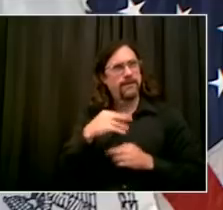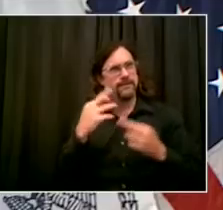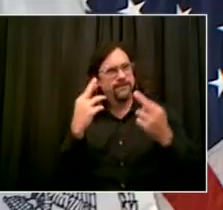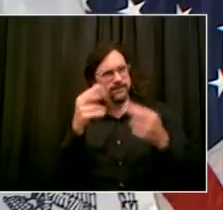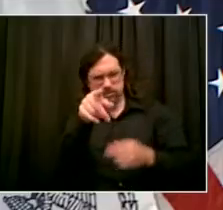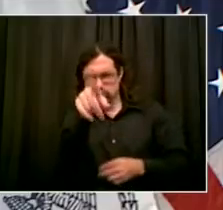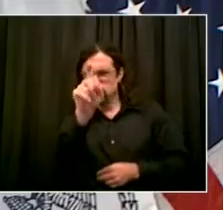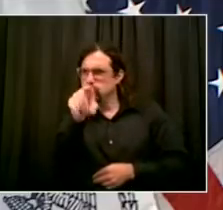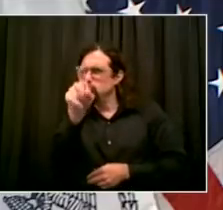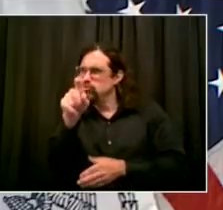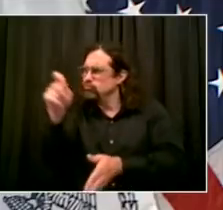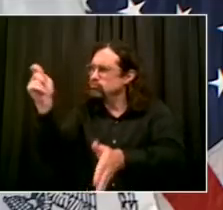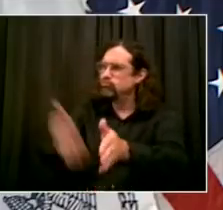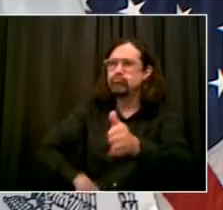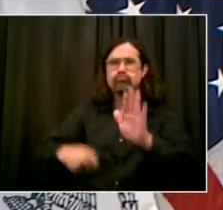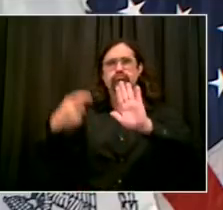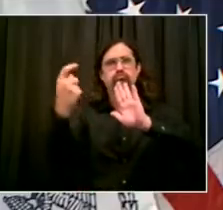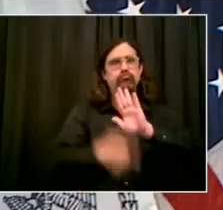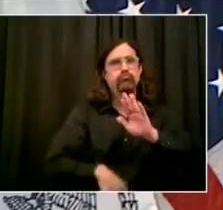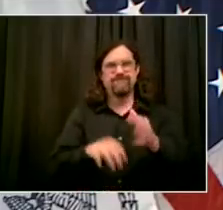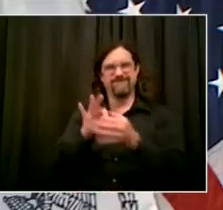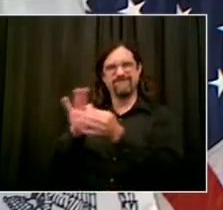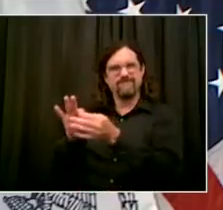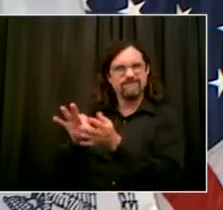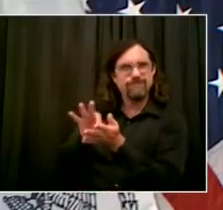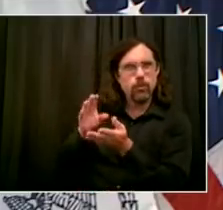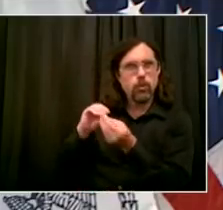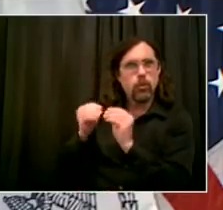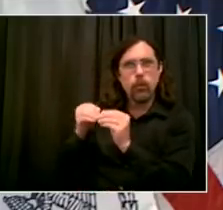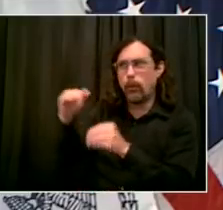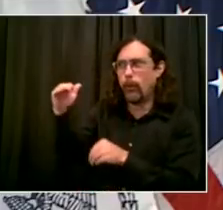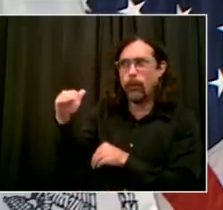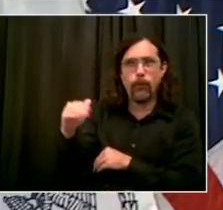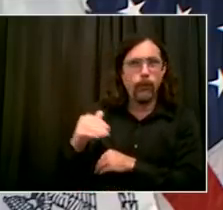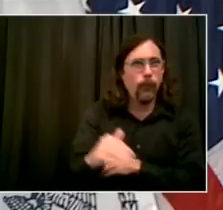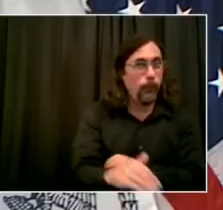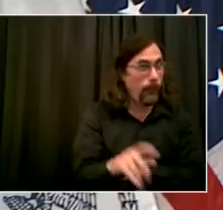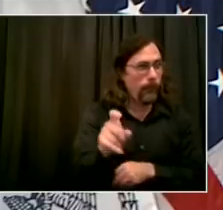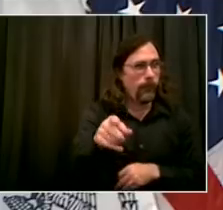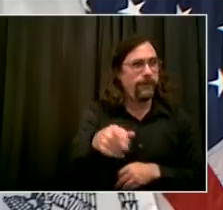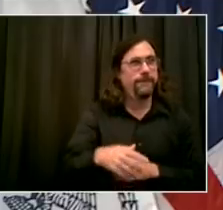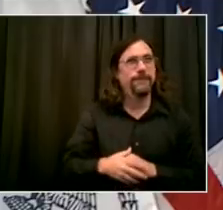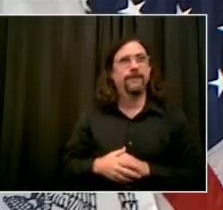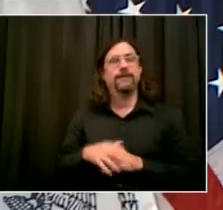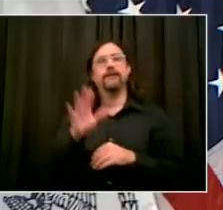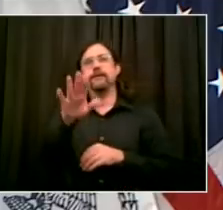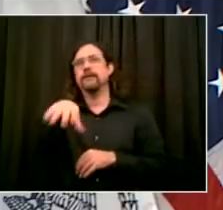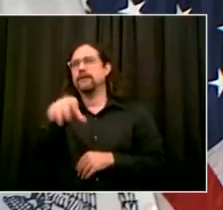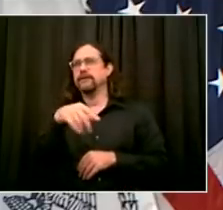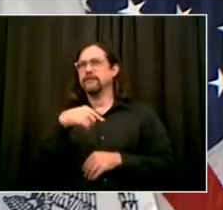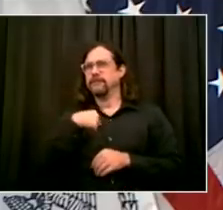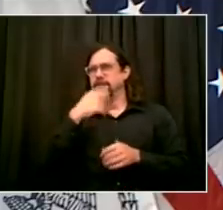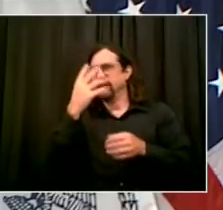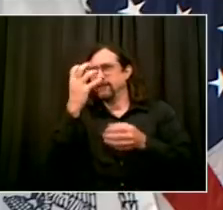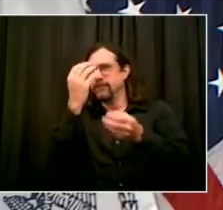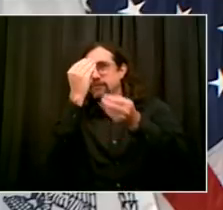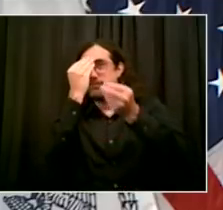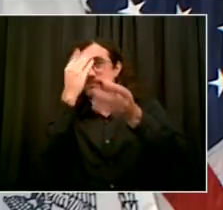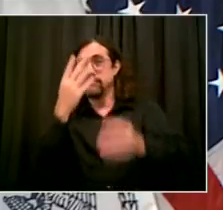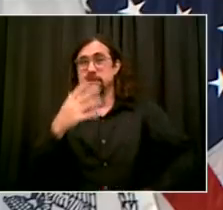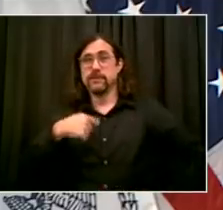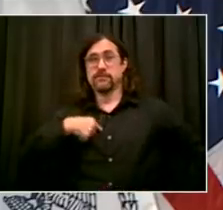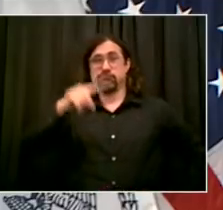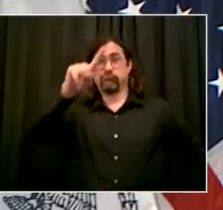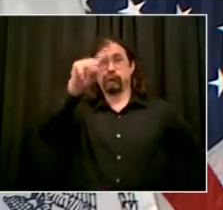So I'm asking a question that is totally out of left field as usual. Several city council members recently sent you a letter